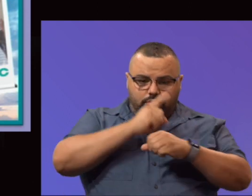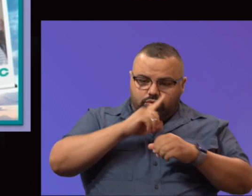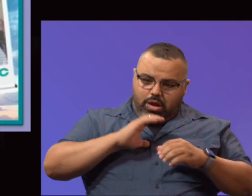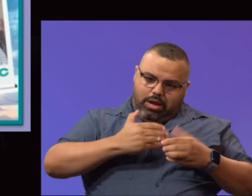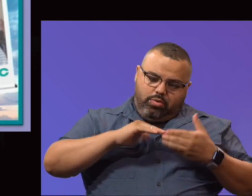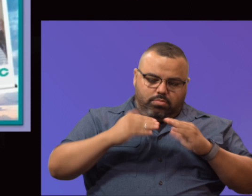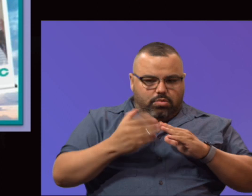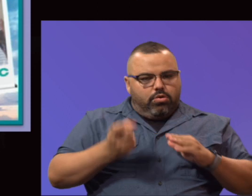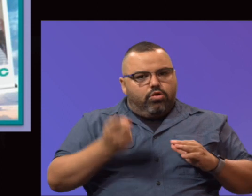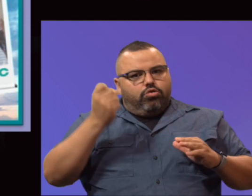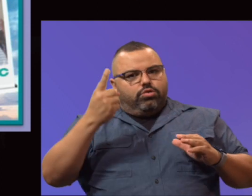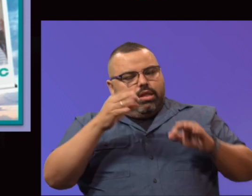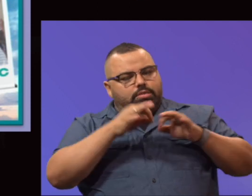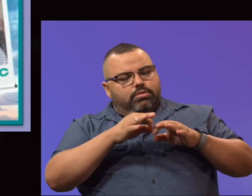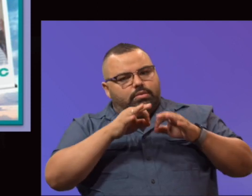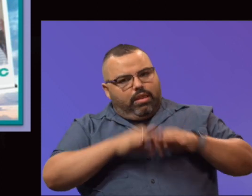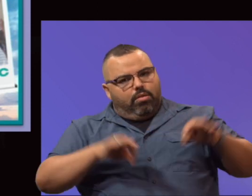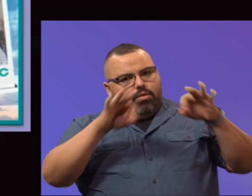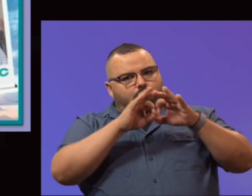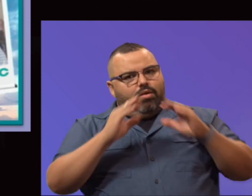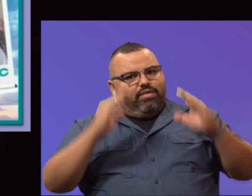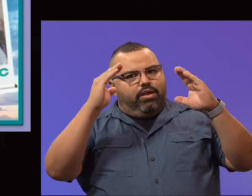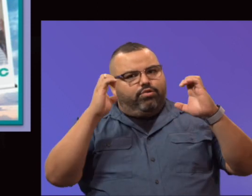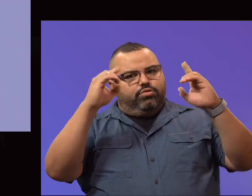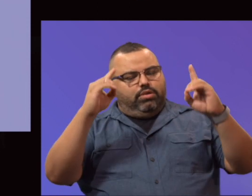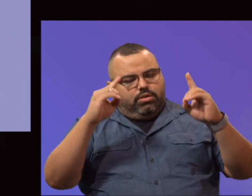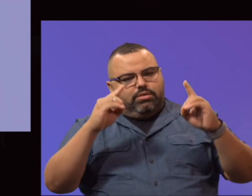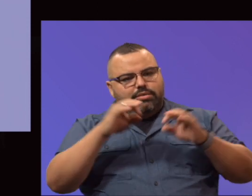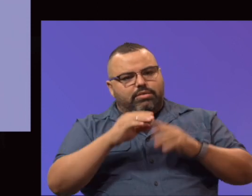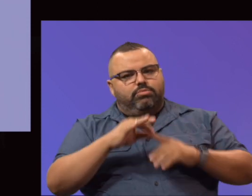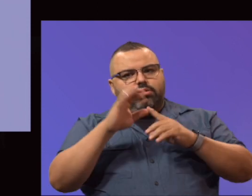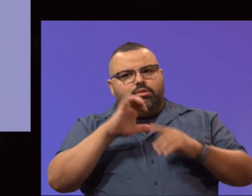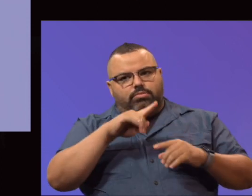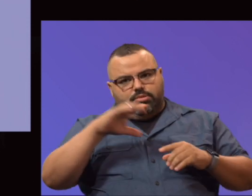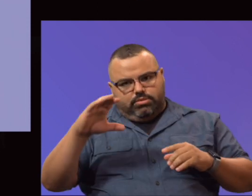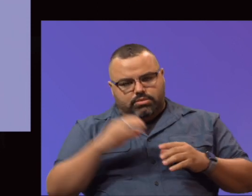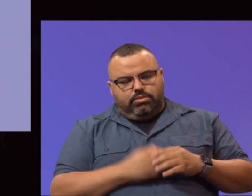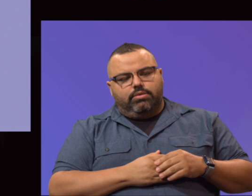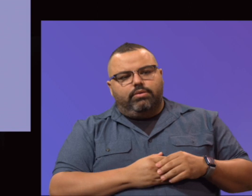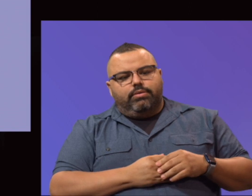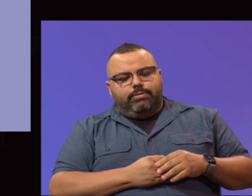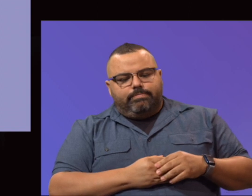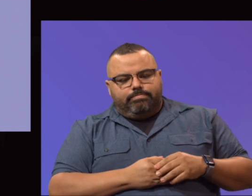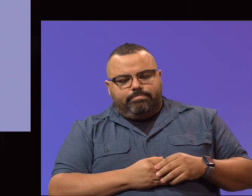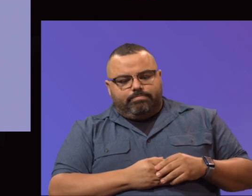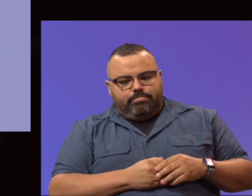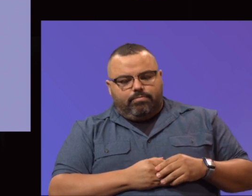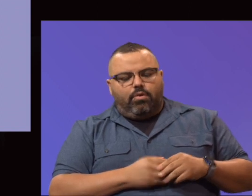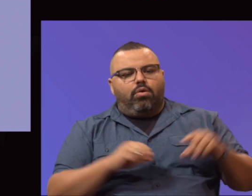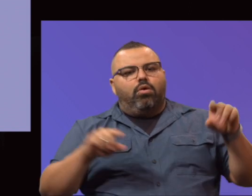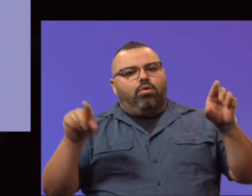Paso Community College. In addition, they've been highlighting student voices. Students are the absolute best